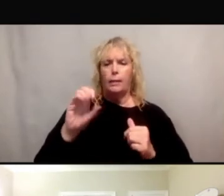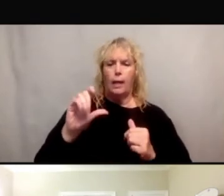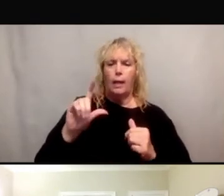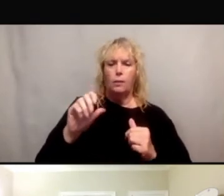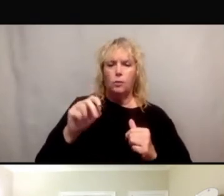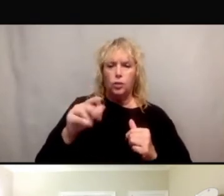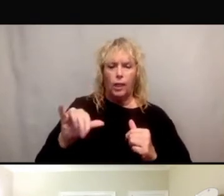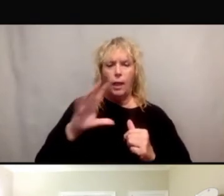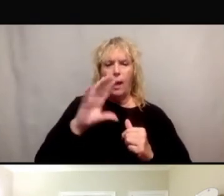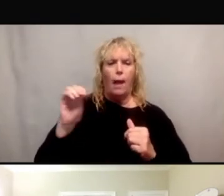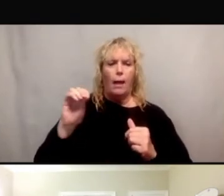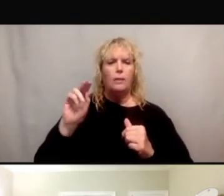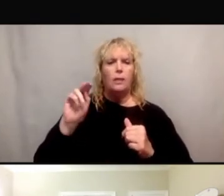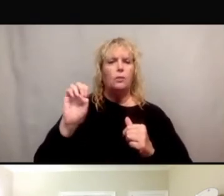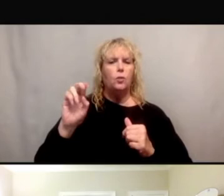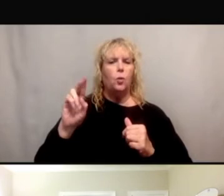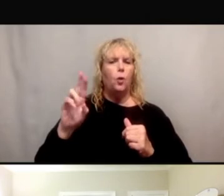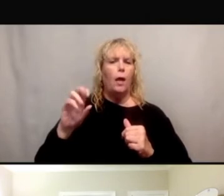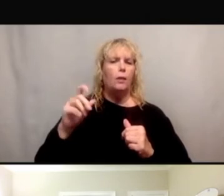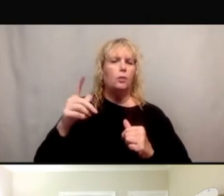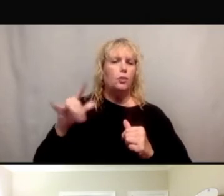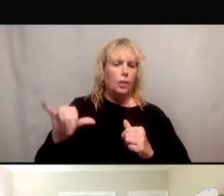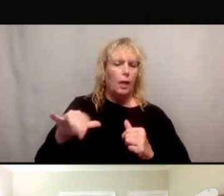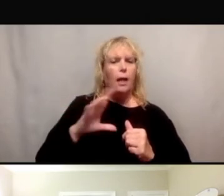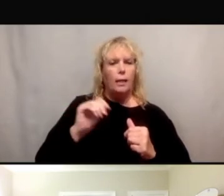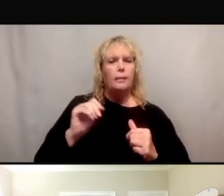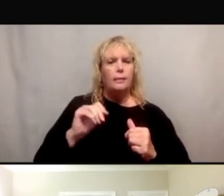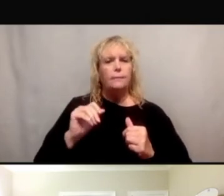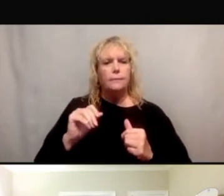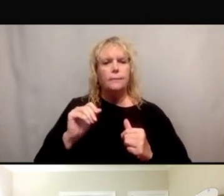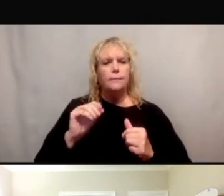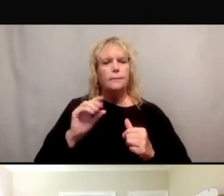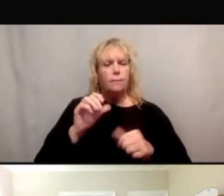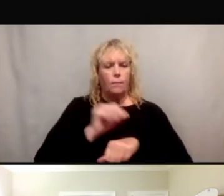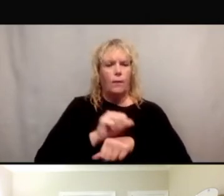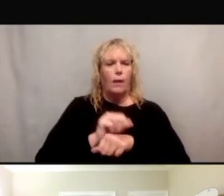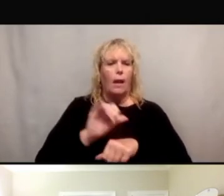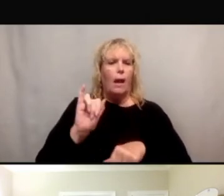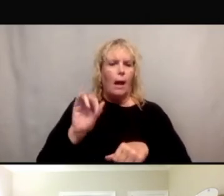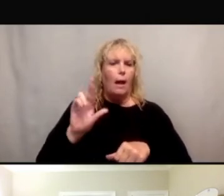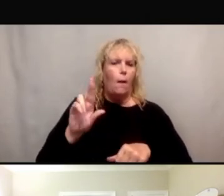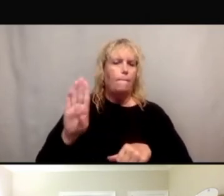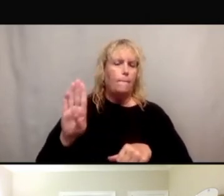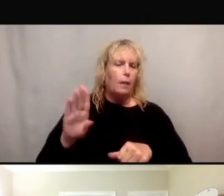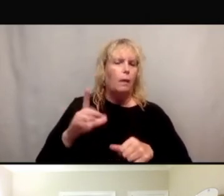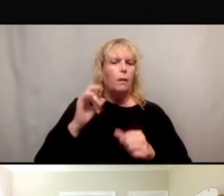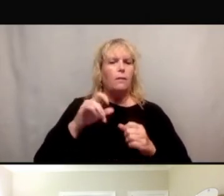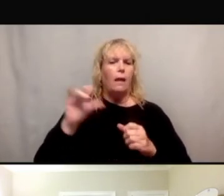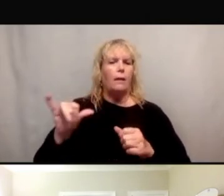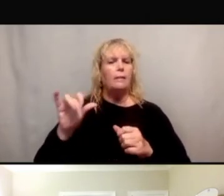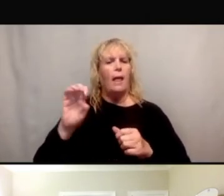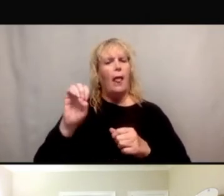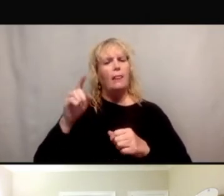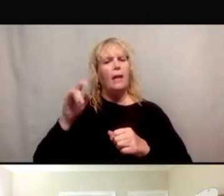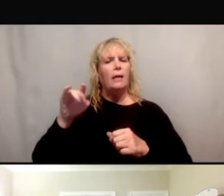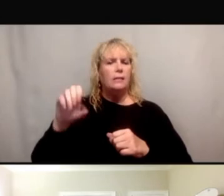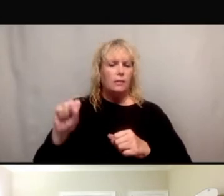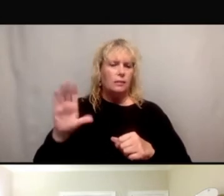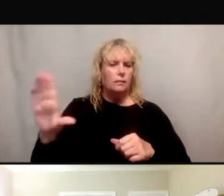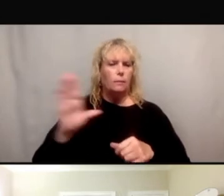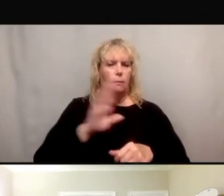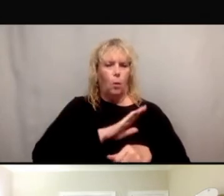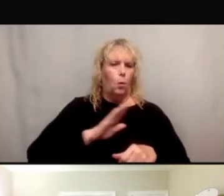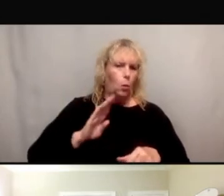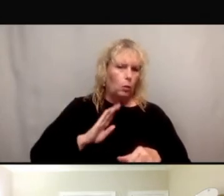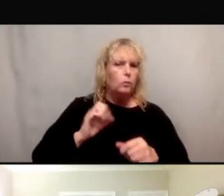well. And I've had spent some time as well in the IRB role, ethics board role. So I've sort of seen research from multiple